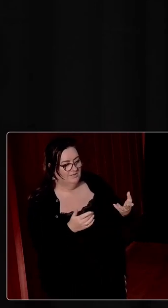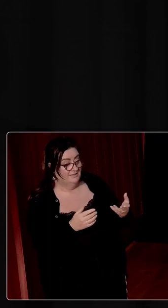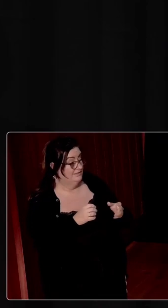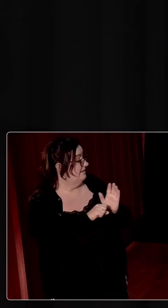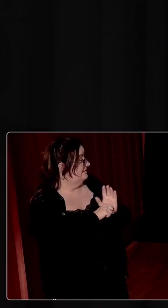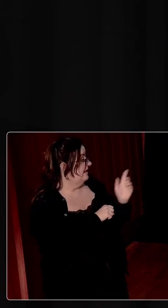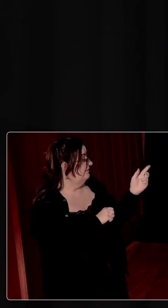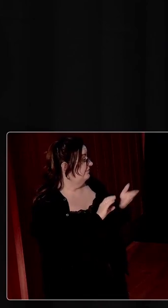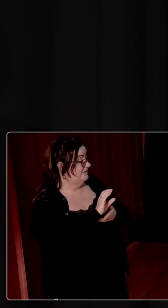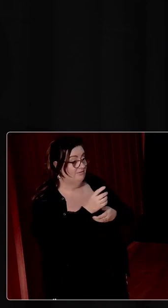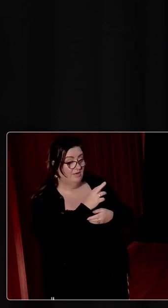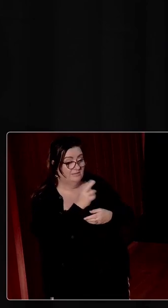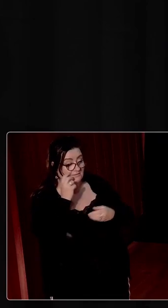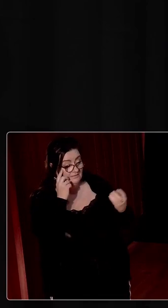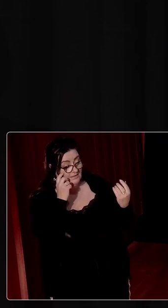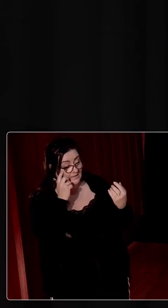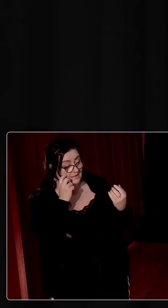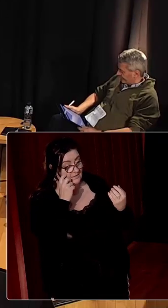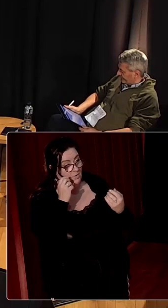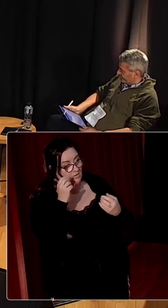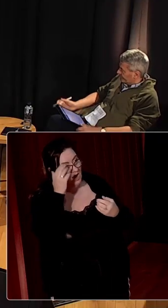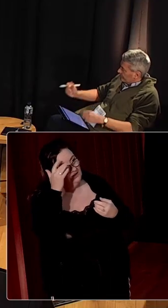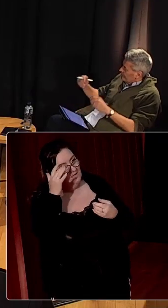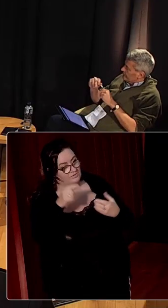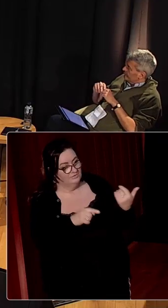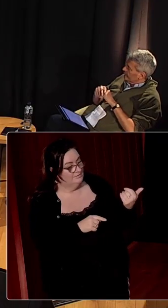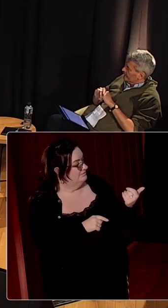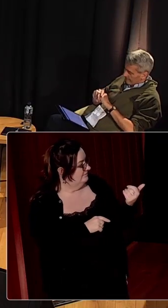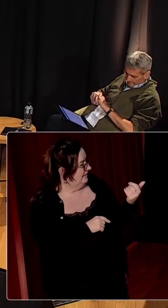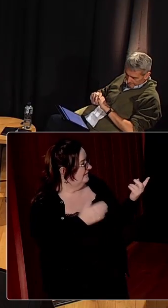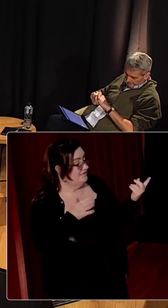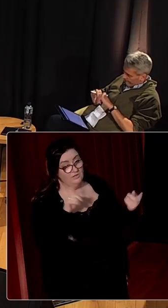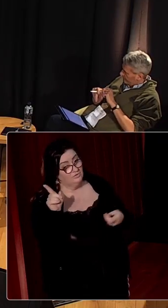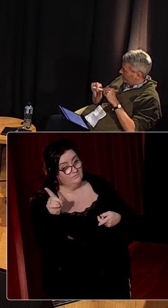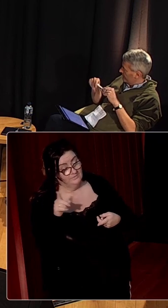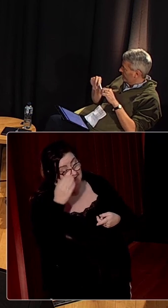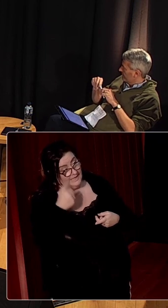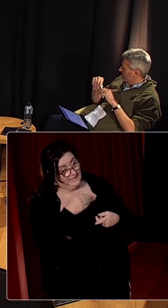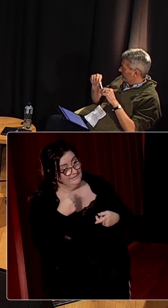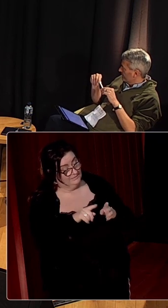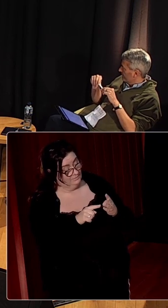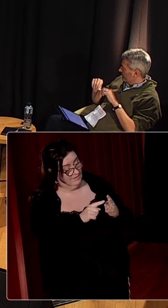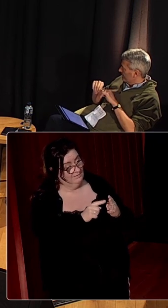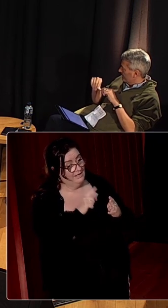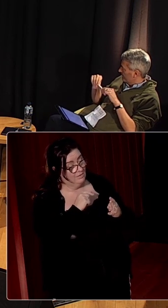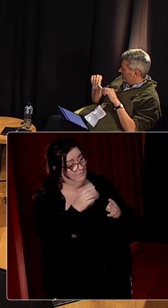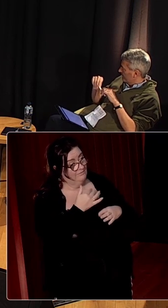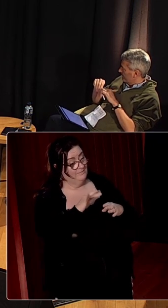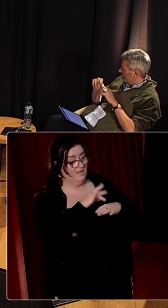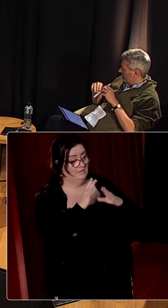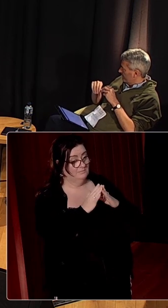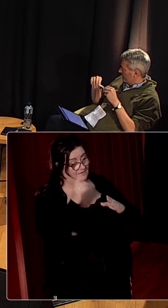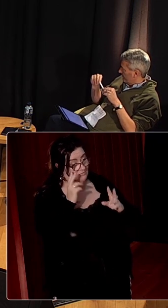had its... Yeah, the vested interests are probably more important. Yeah. I mean, if you... And it's not just on the Catholic side. I will say this from doing the hospitals. I know